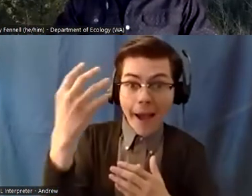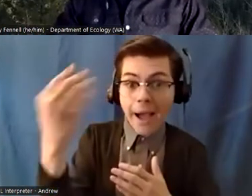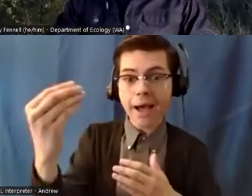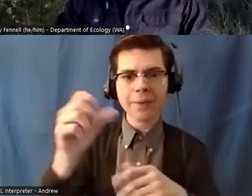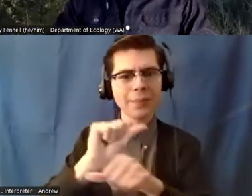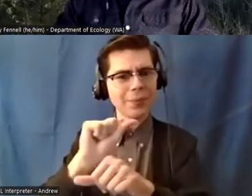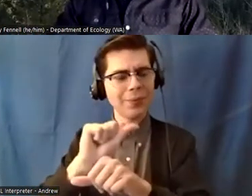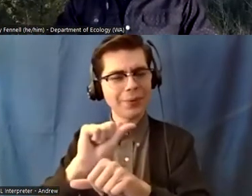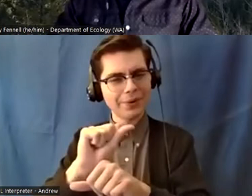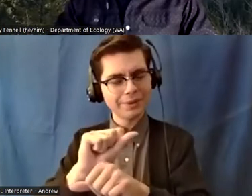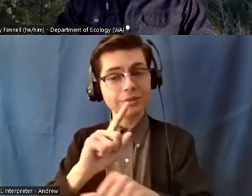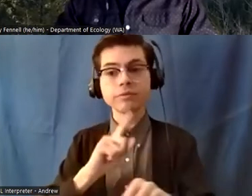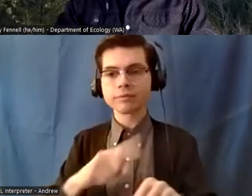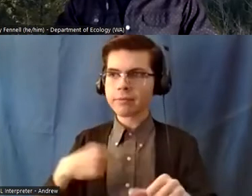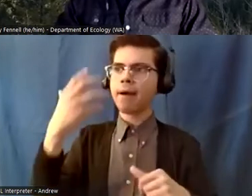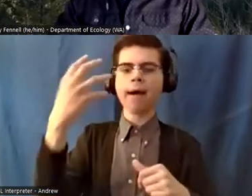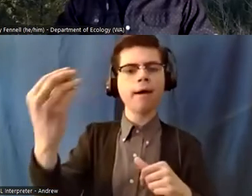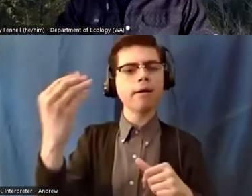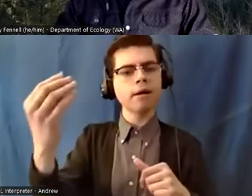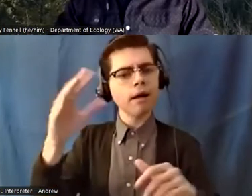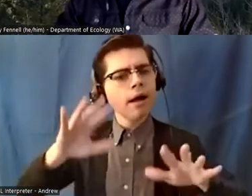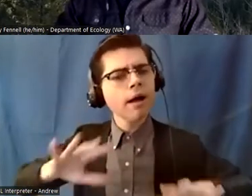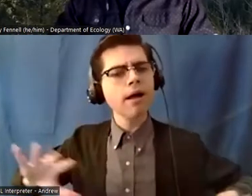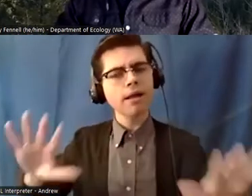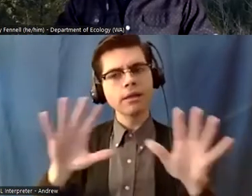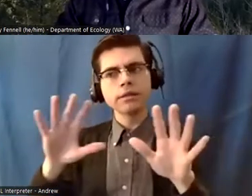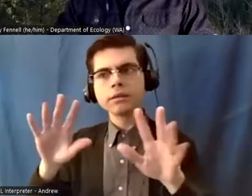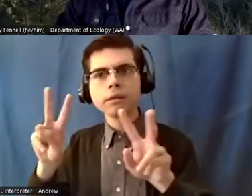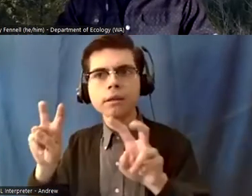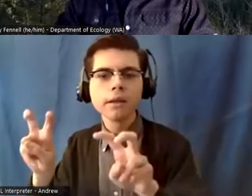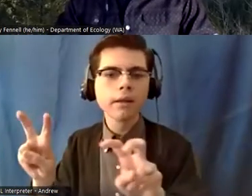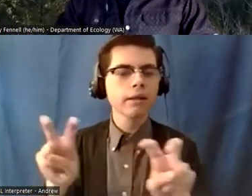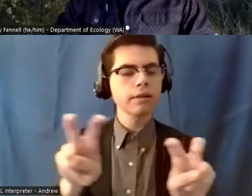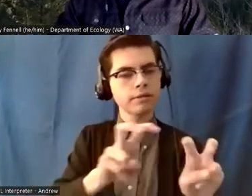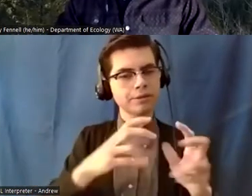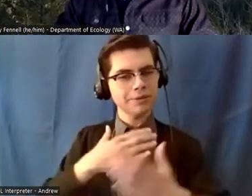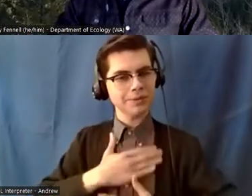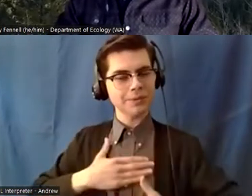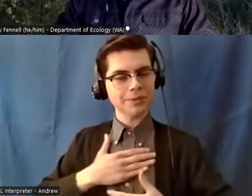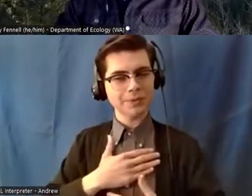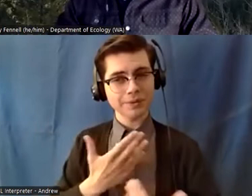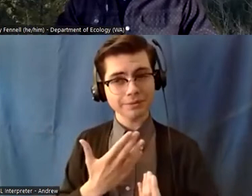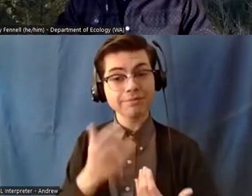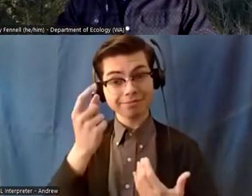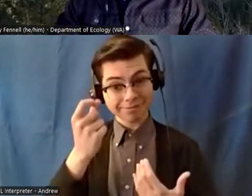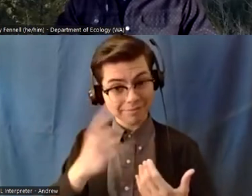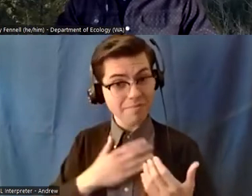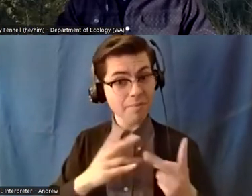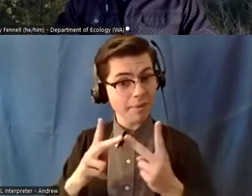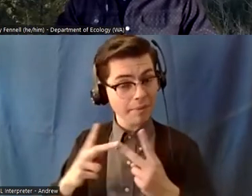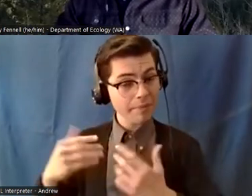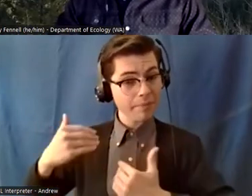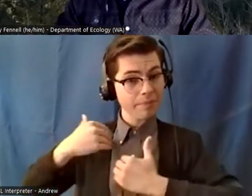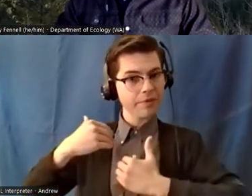got to enjoy the environment and learn so much and in my position there was an sca and